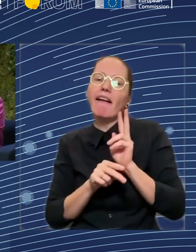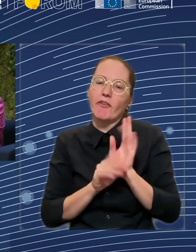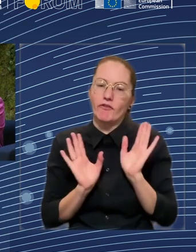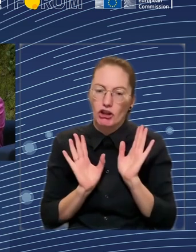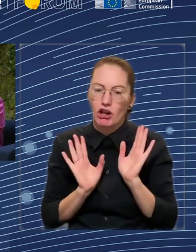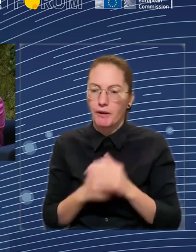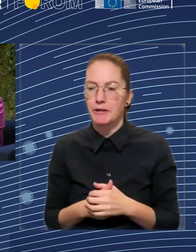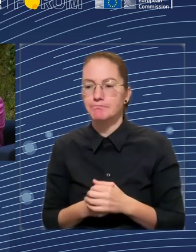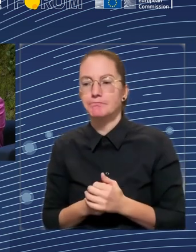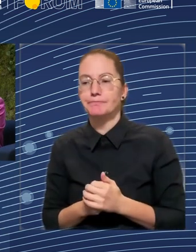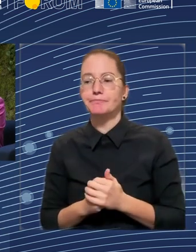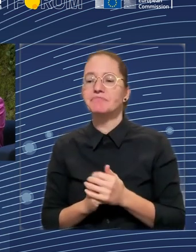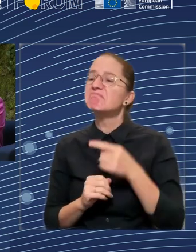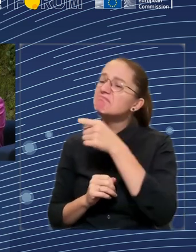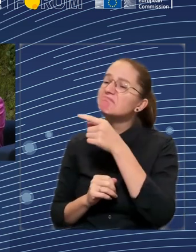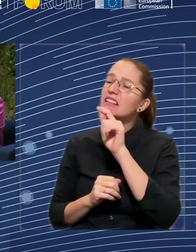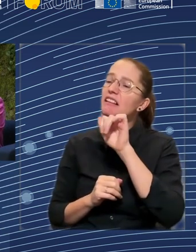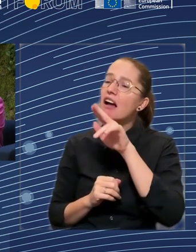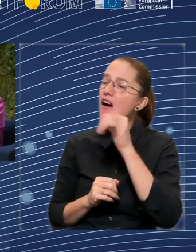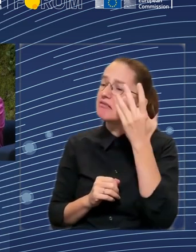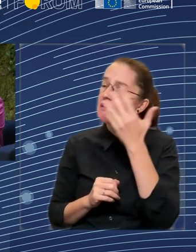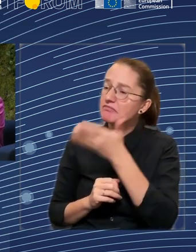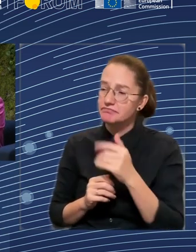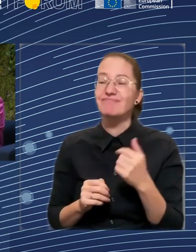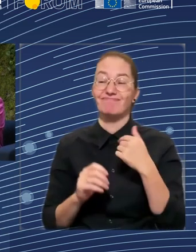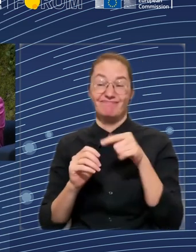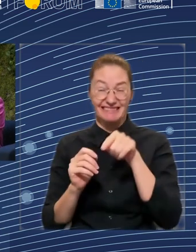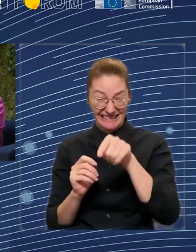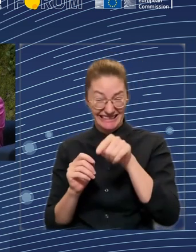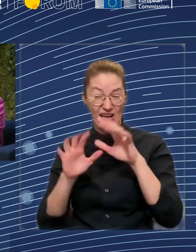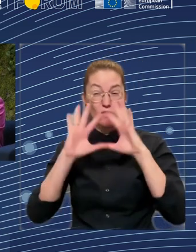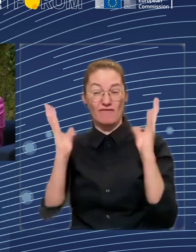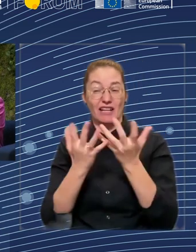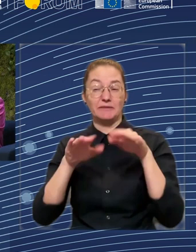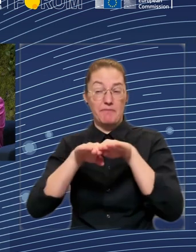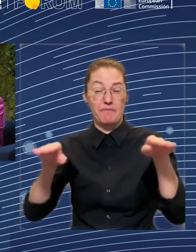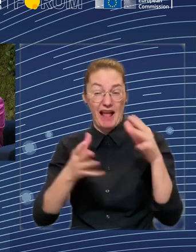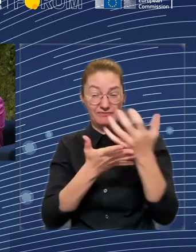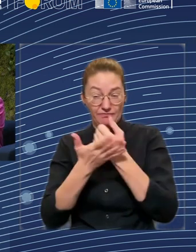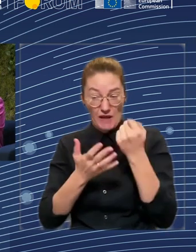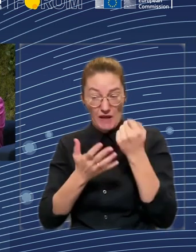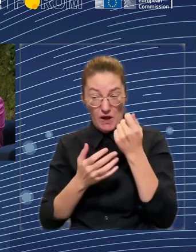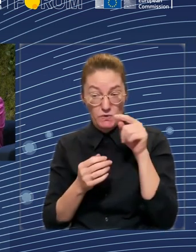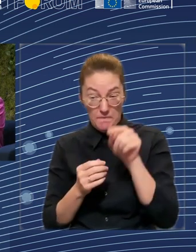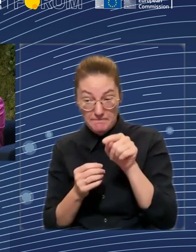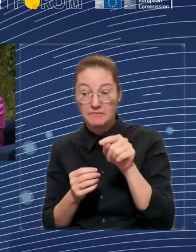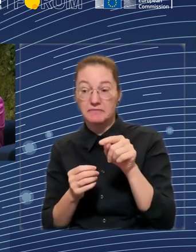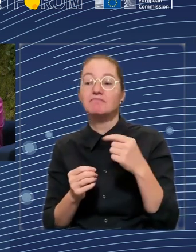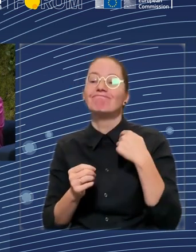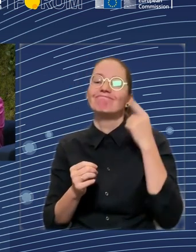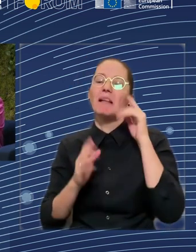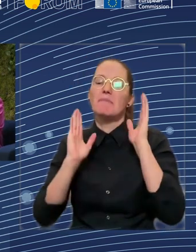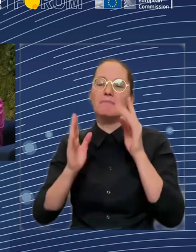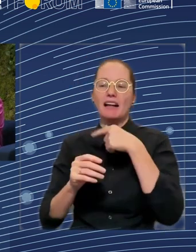all the needs and all the territories. So I think maybe, in a century, this could be a topic that could be